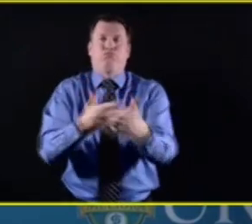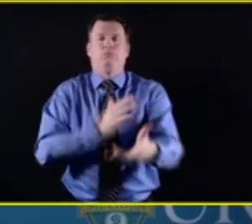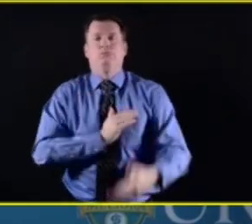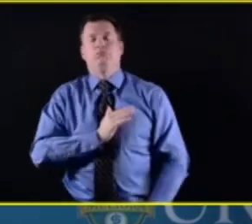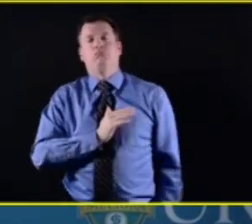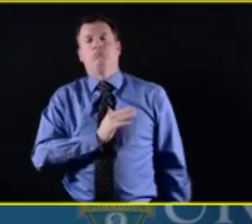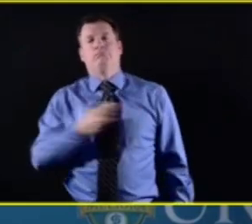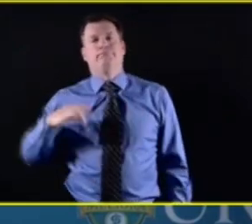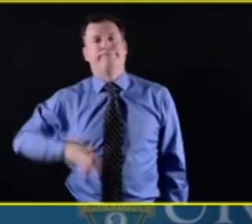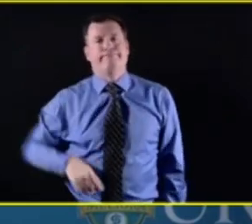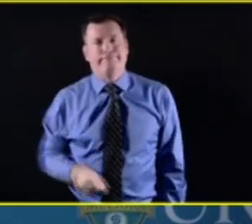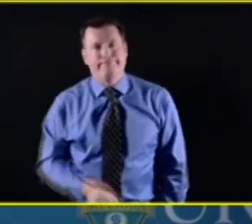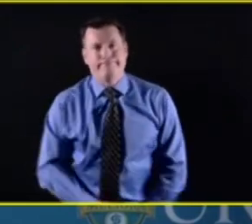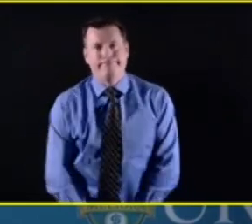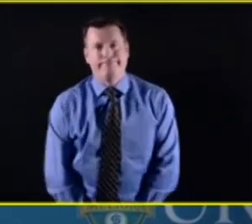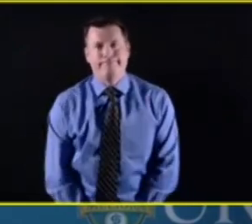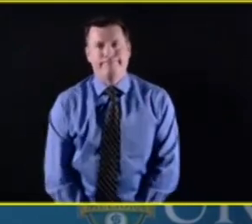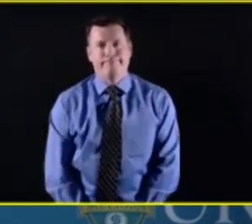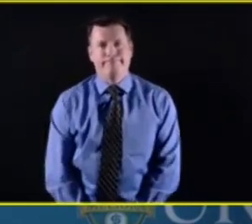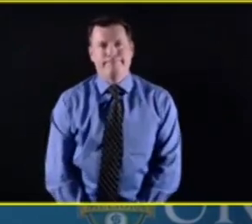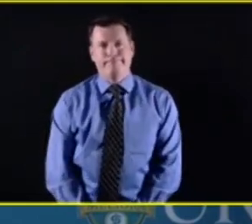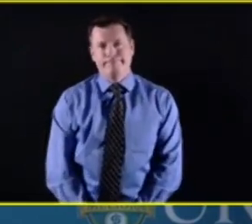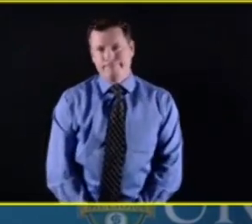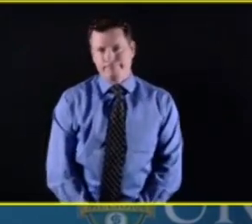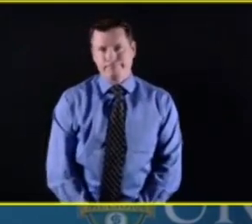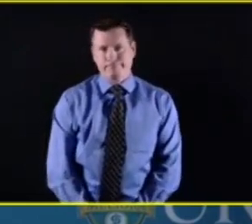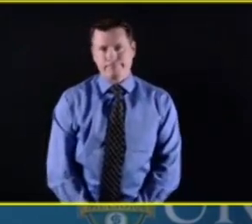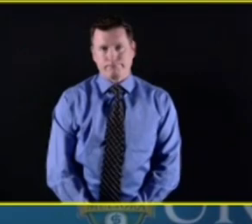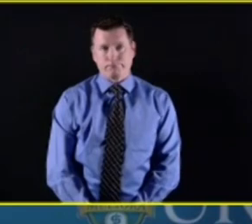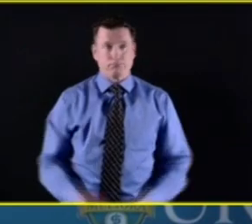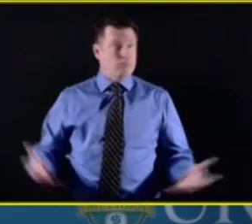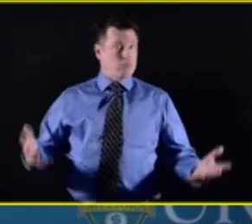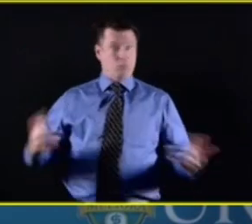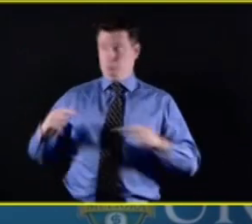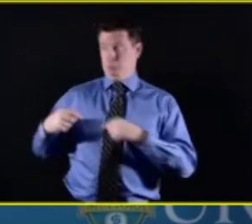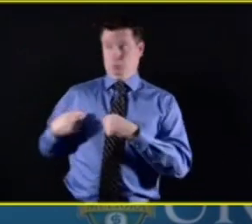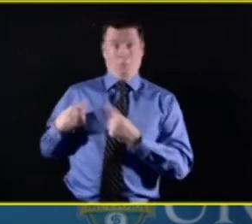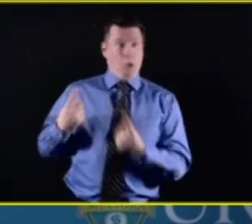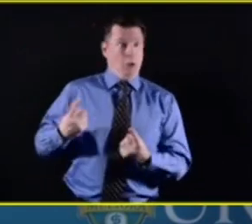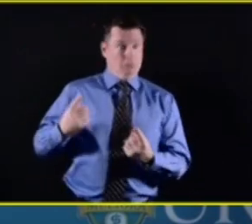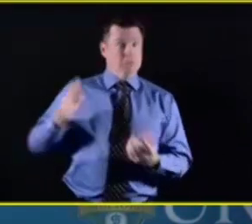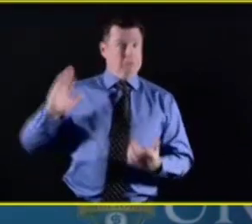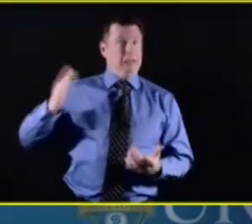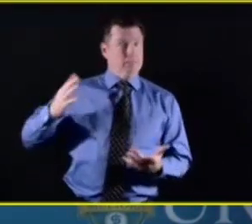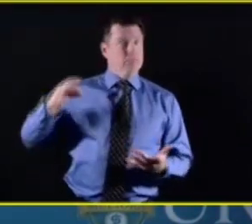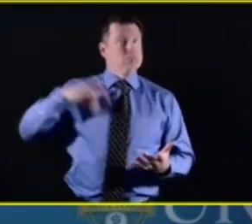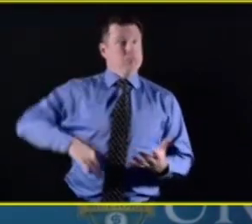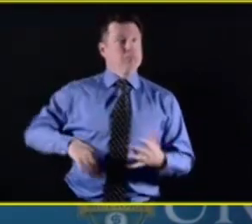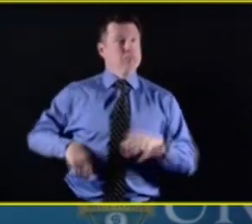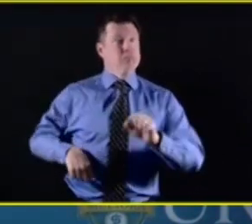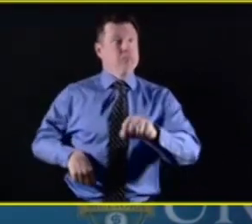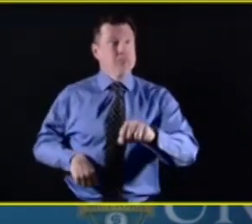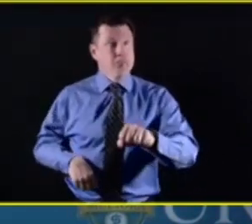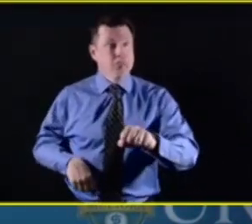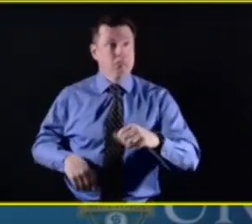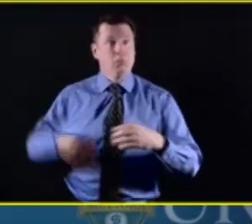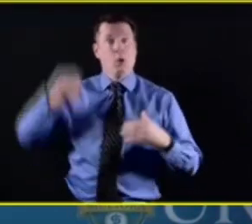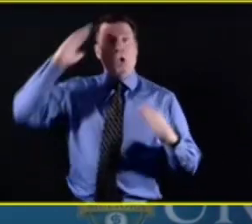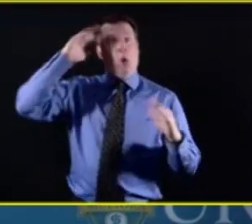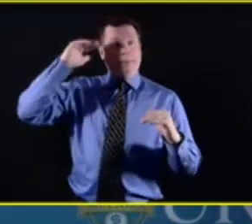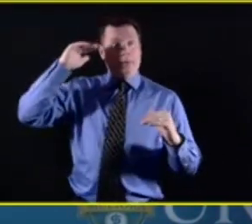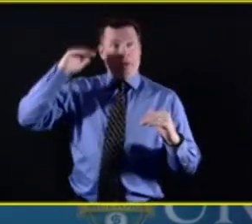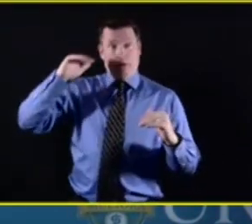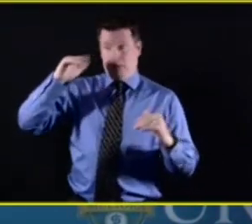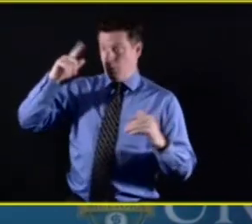really been a very positive kind of change that we're hoping is going to be sustained over the long haul. Carolyn, know you